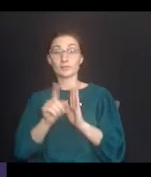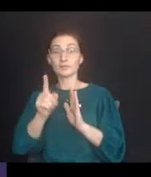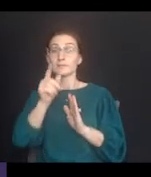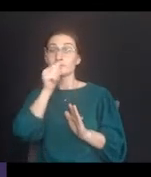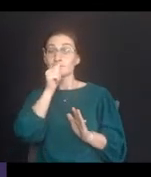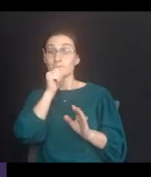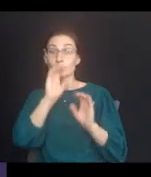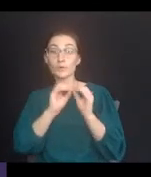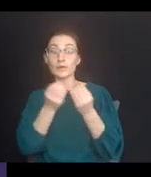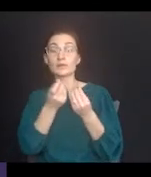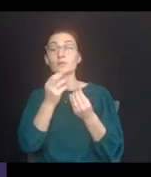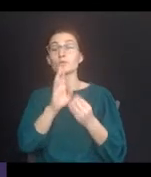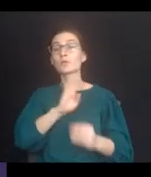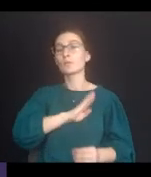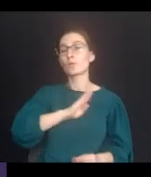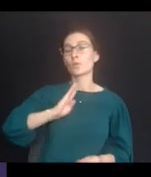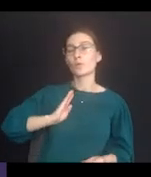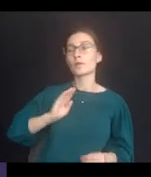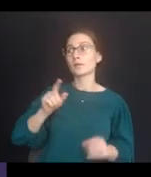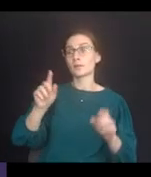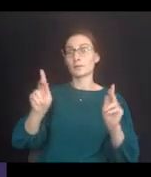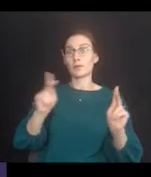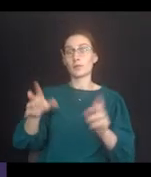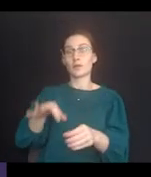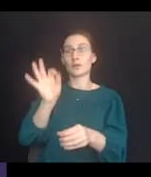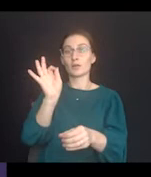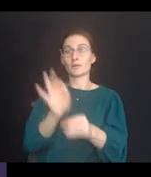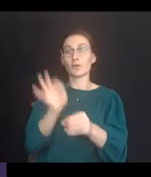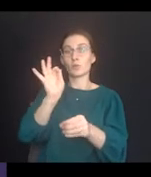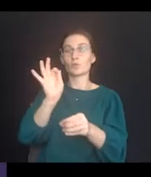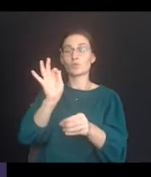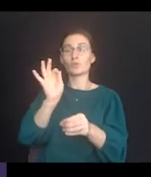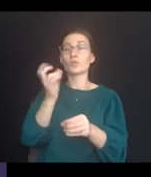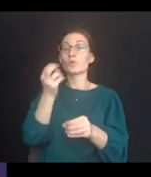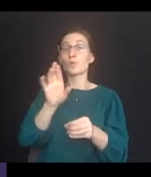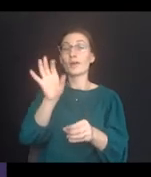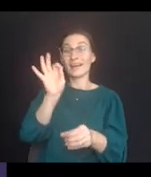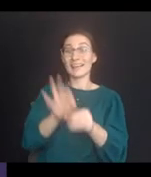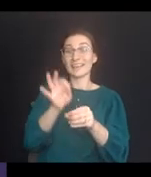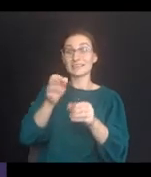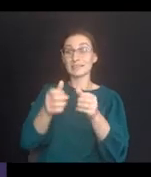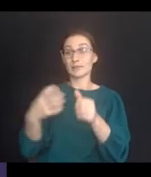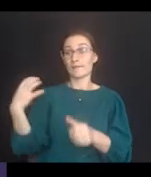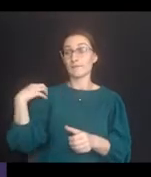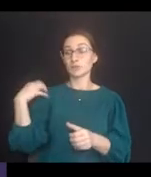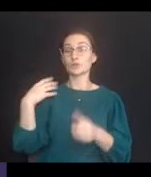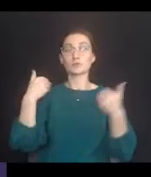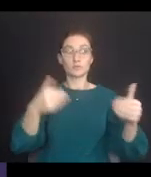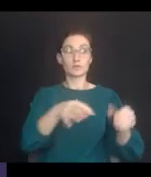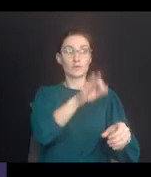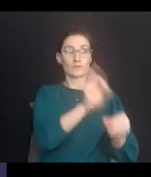members of a private organization, or a board elected by voters or appointed by elected leaders.